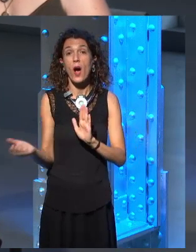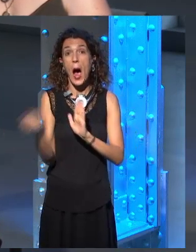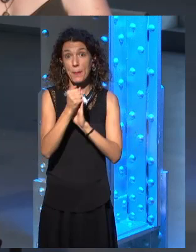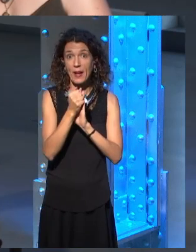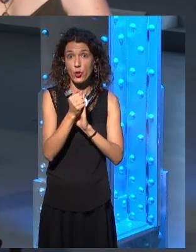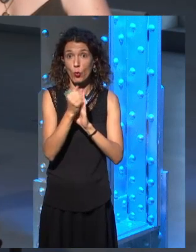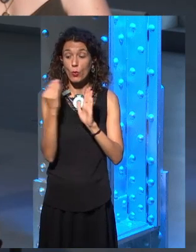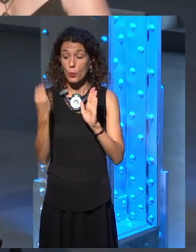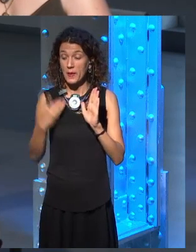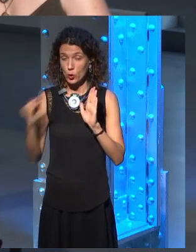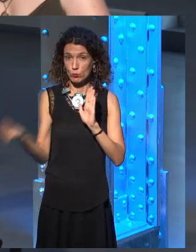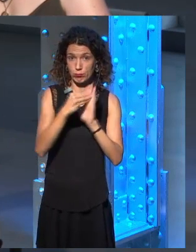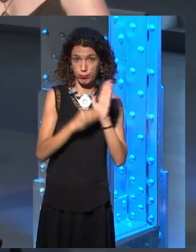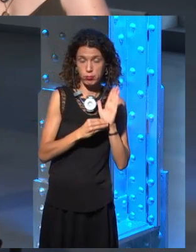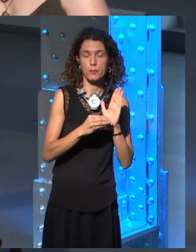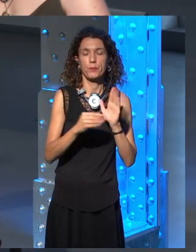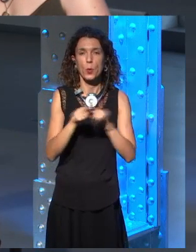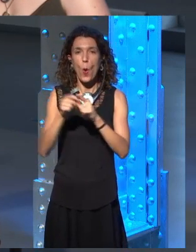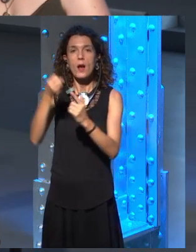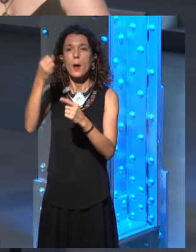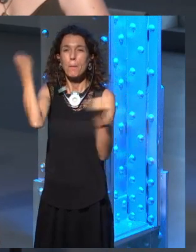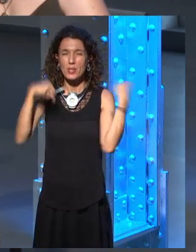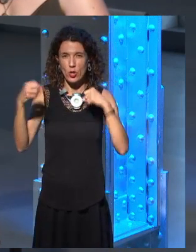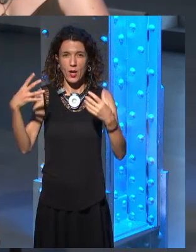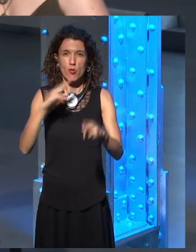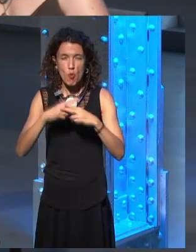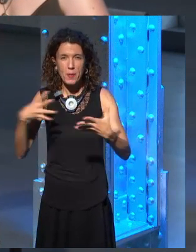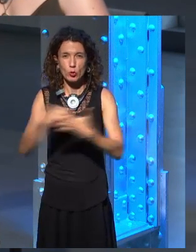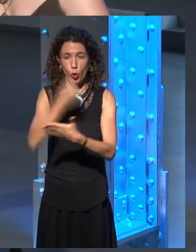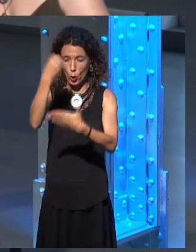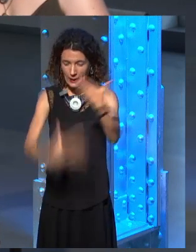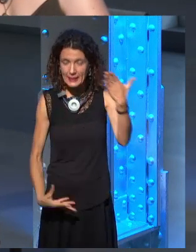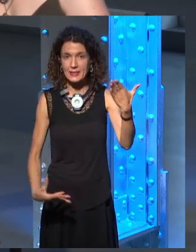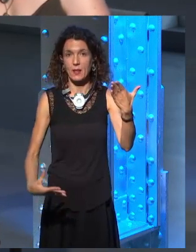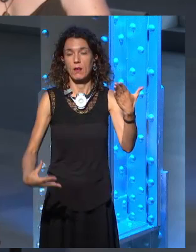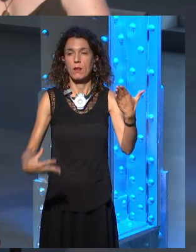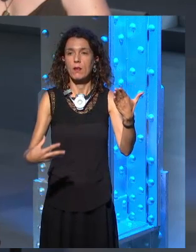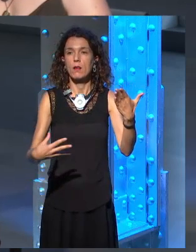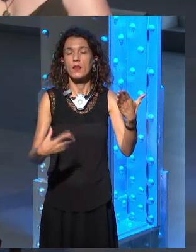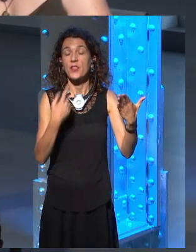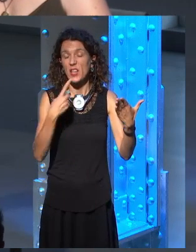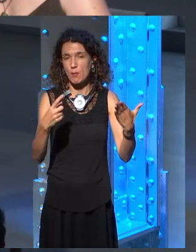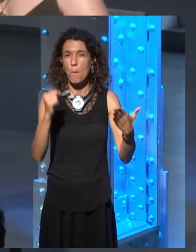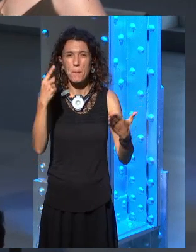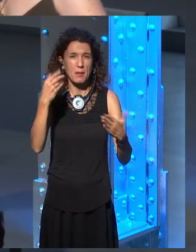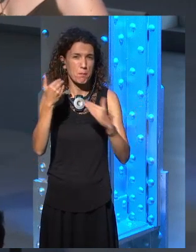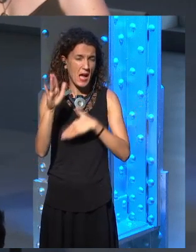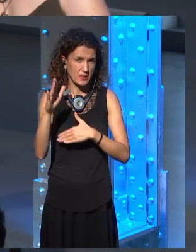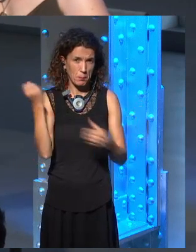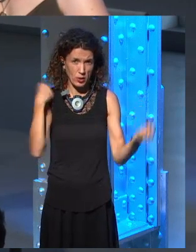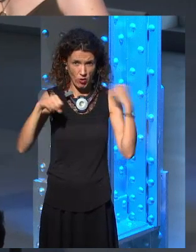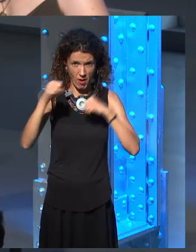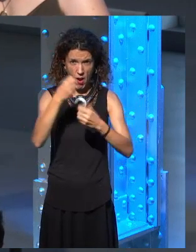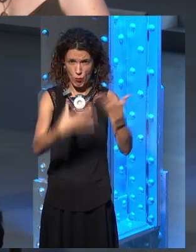list of all the named characters and we told George that he had over a thousand named characters, he did make some